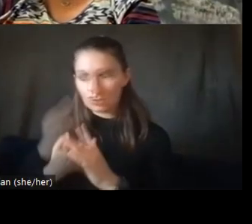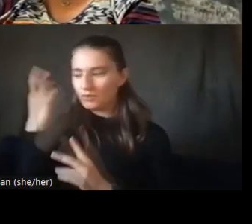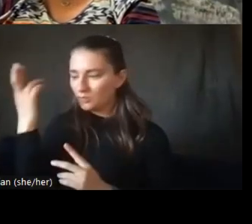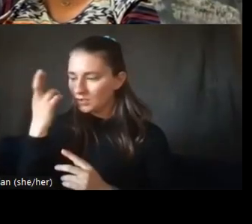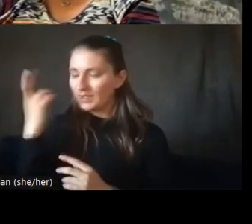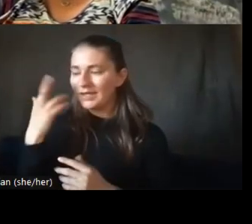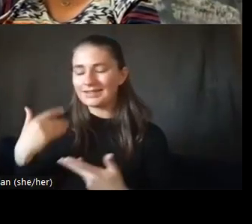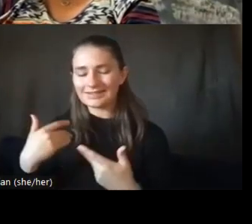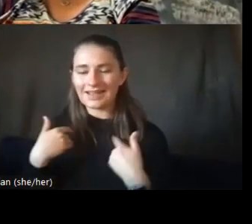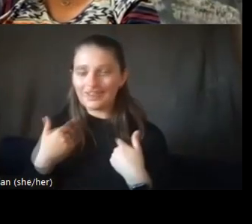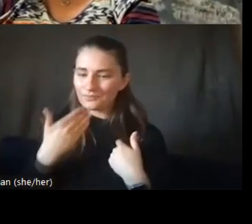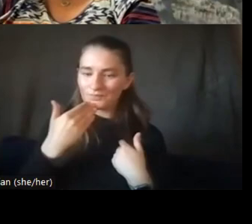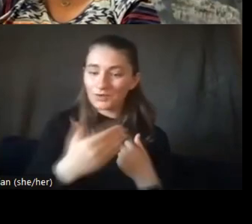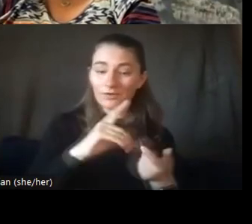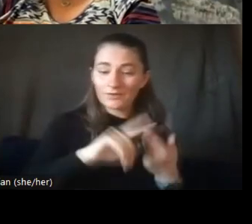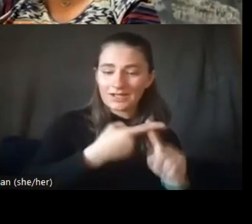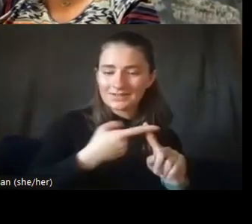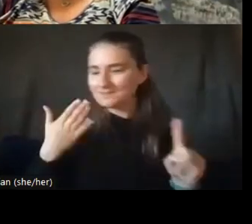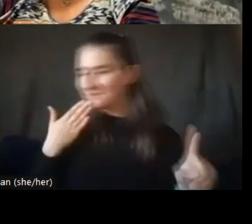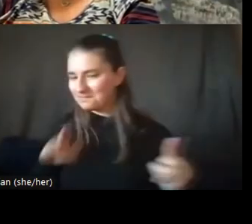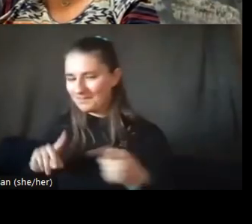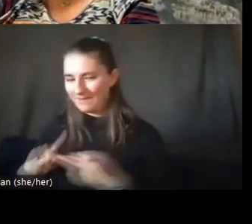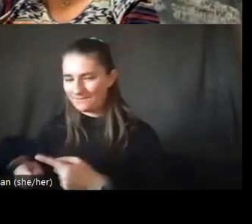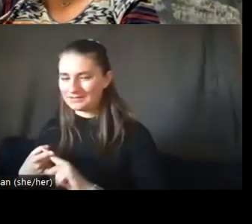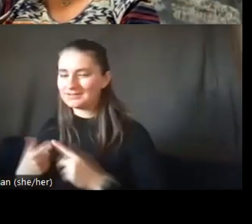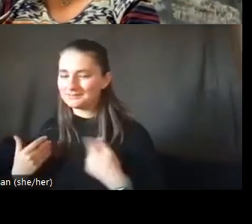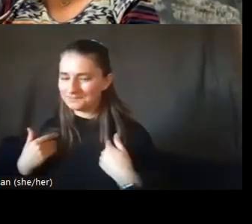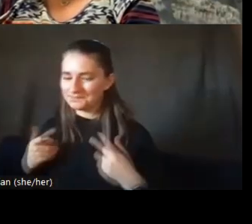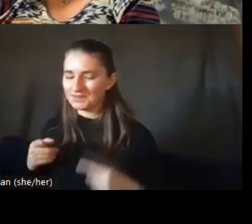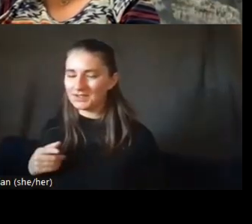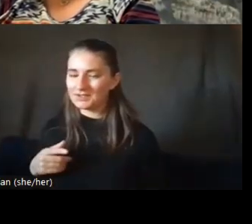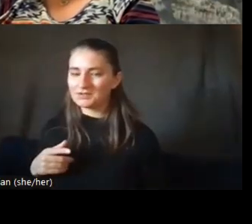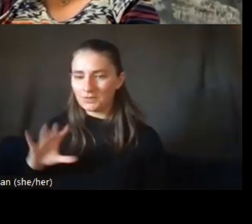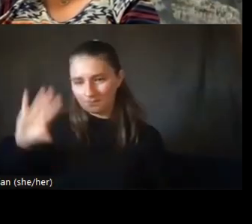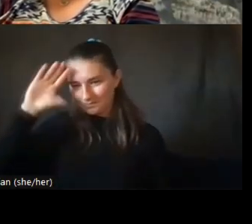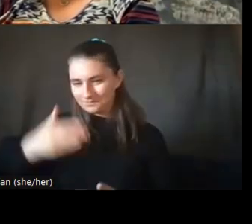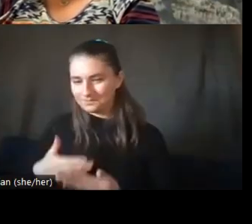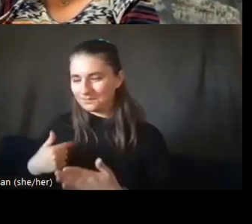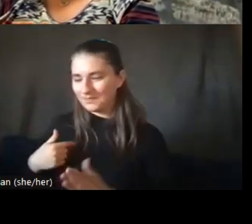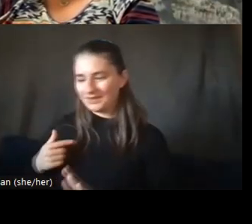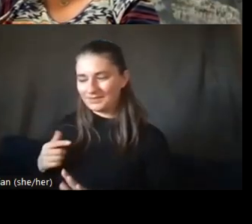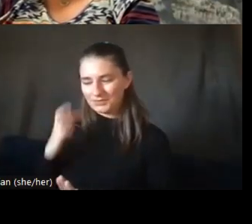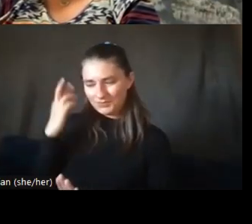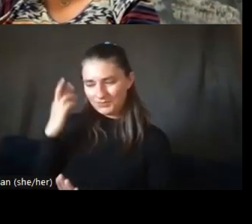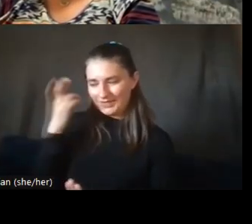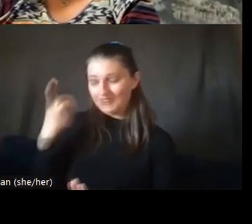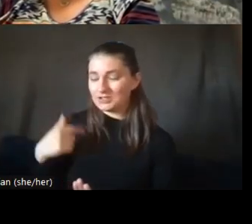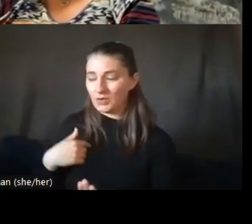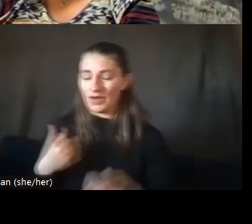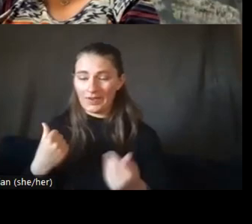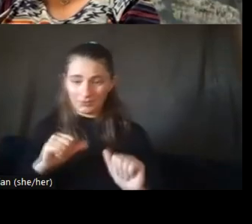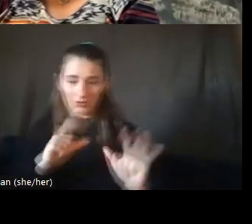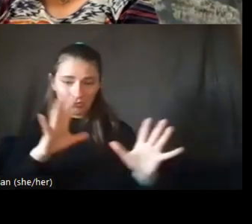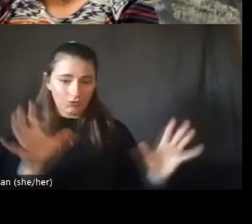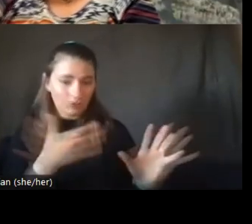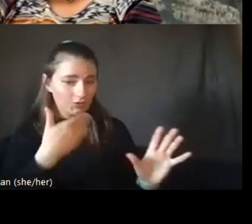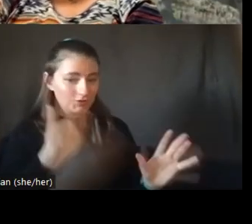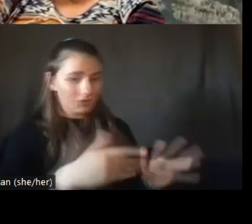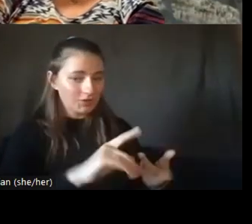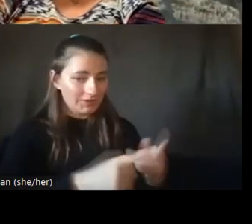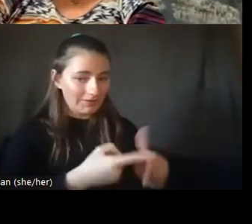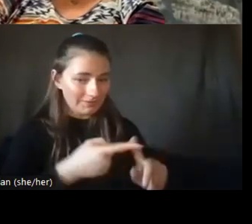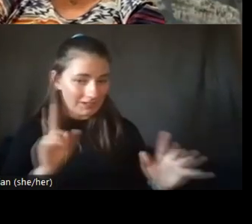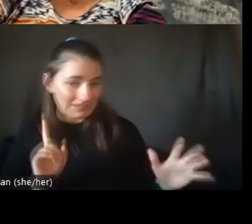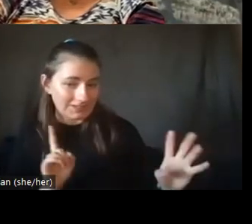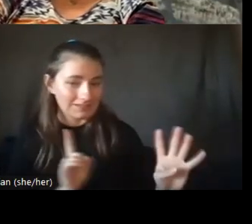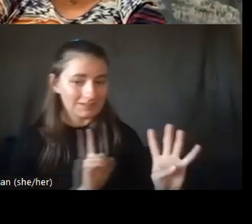and there are bad friends. And so, um, he's, I'm going to start trying to push him more towards the good friends. And so hopefully he'll have